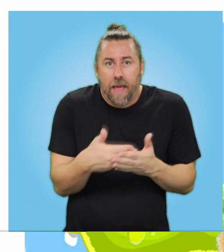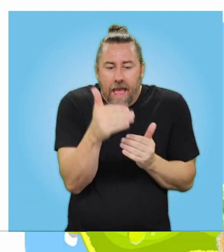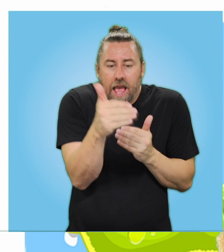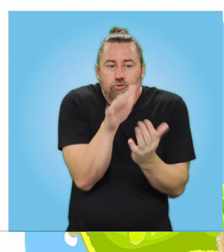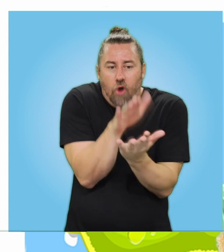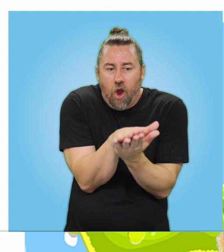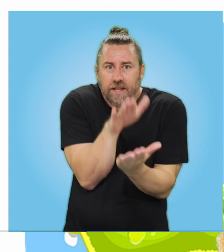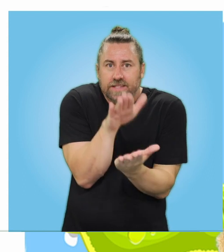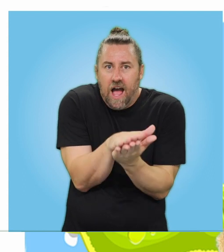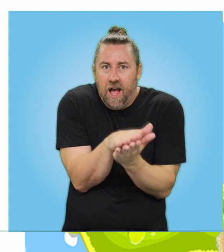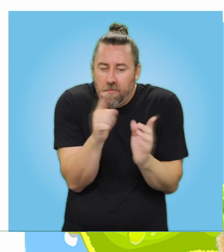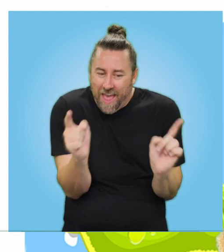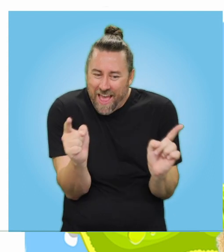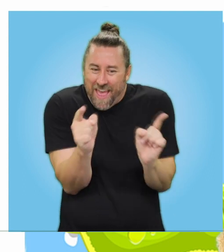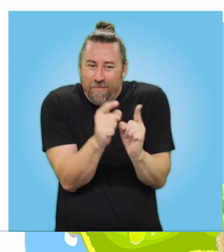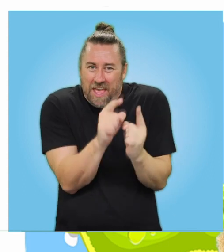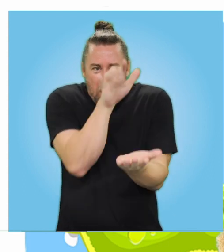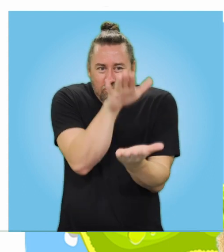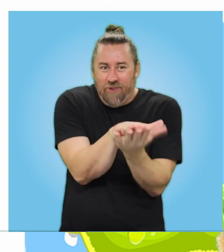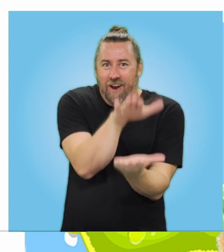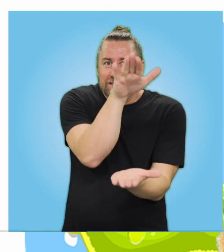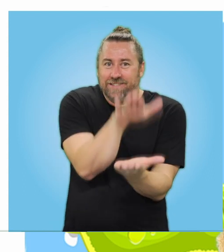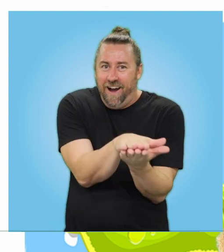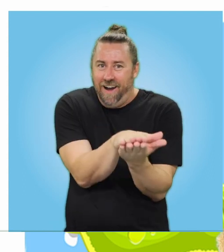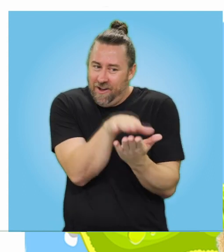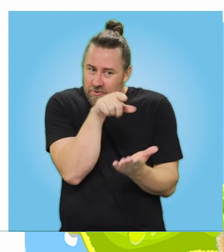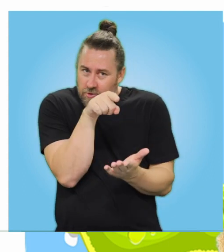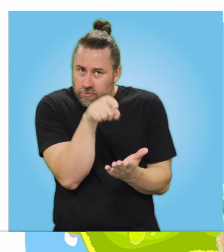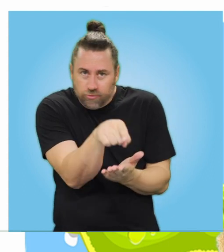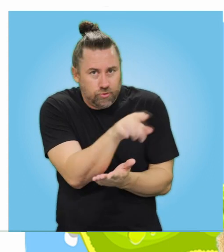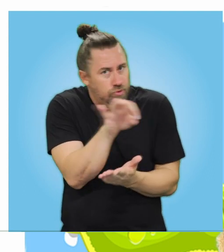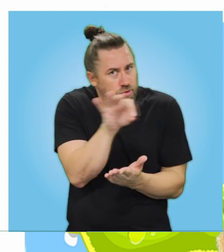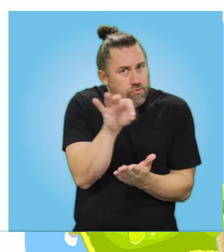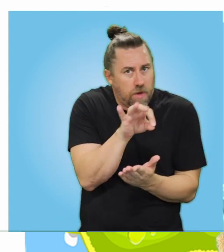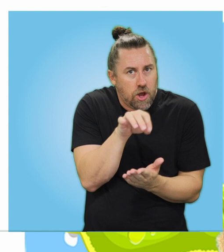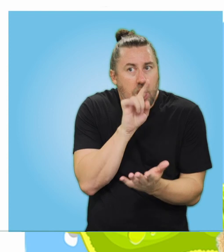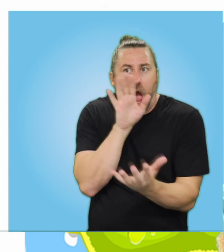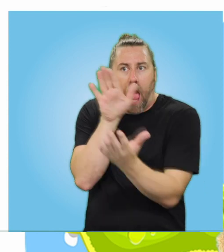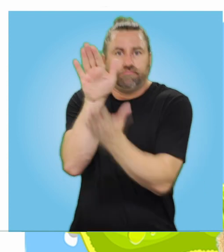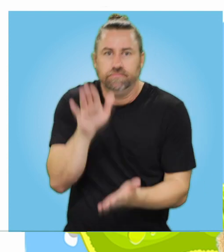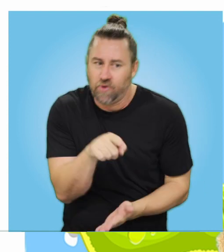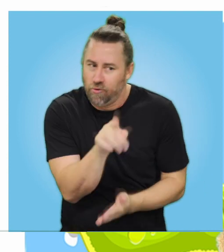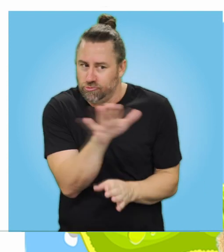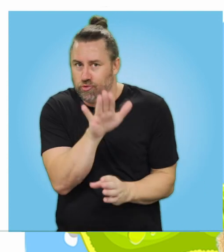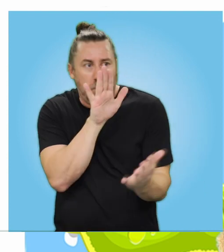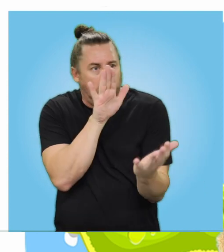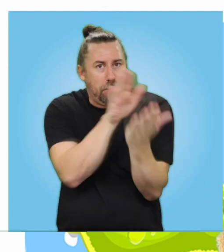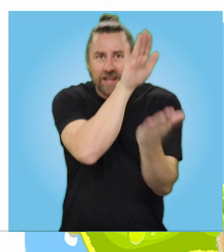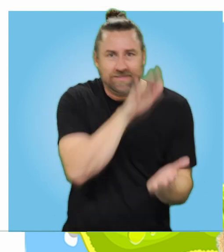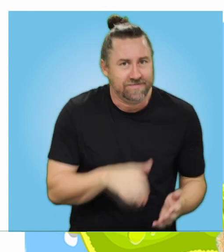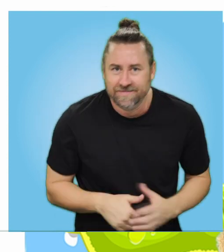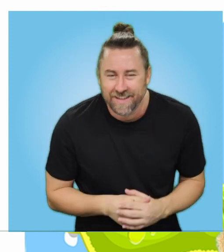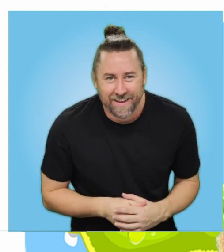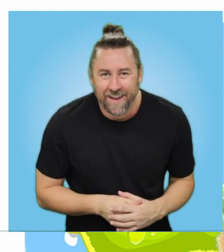Baby Crocodile, baby Crocodile, don't you bite, don't you